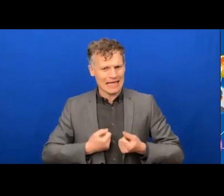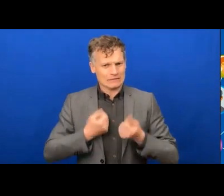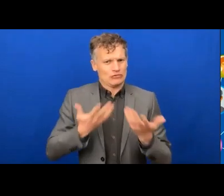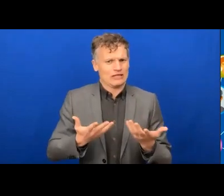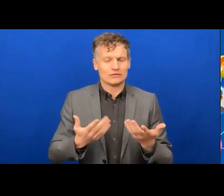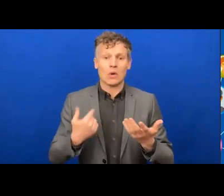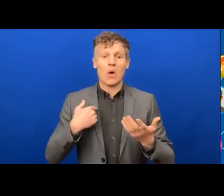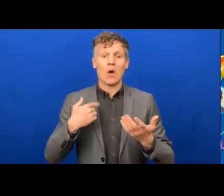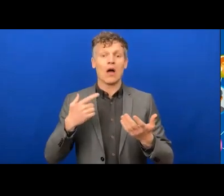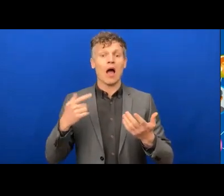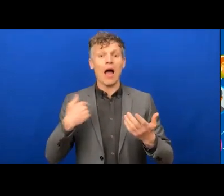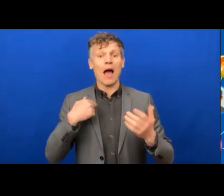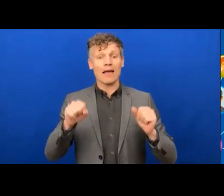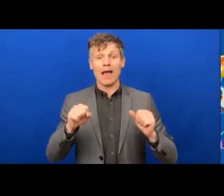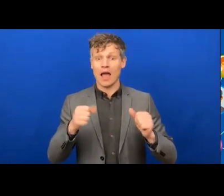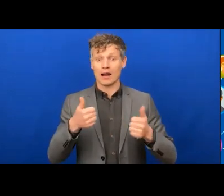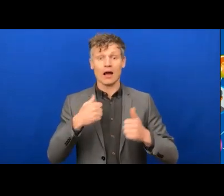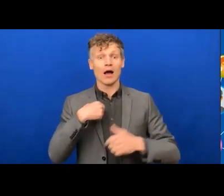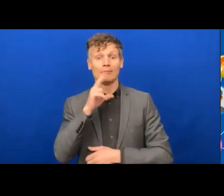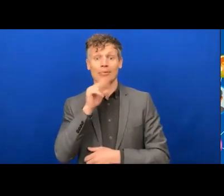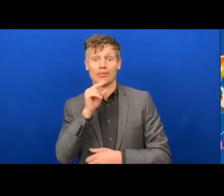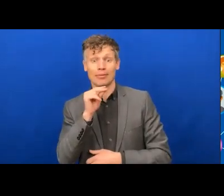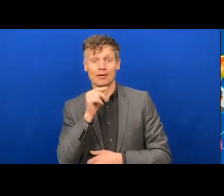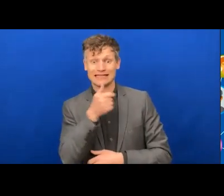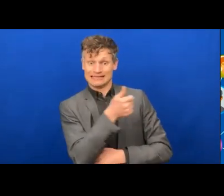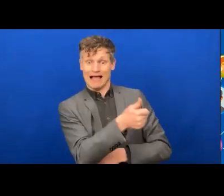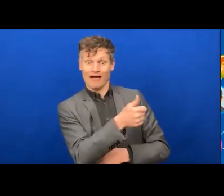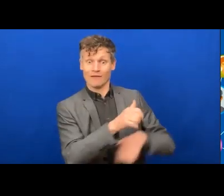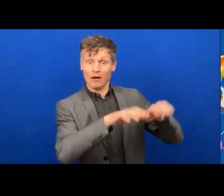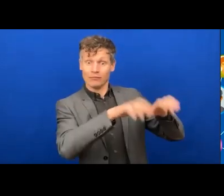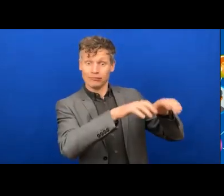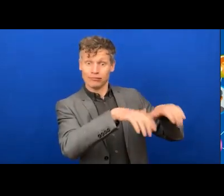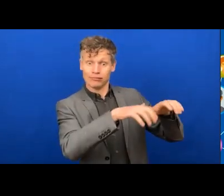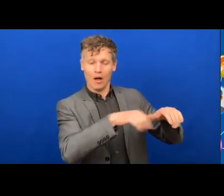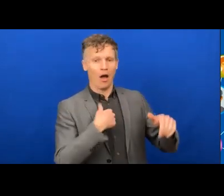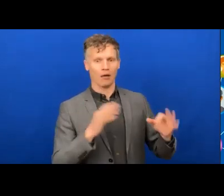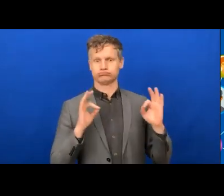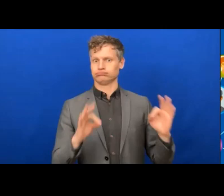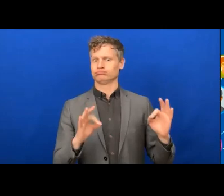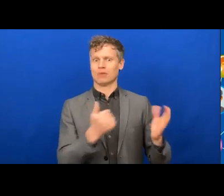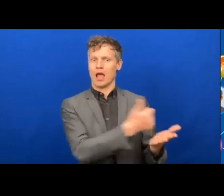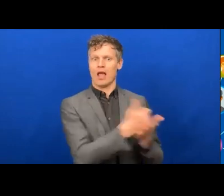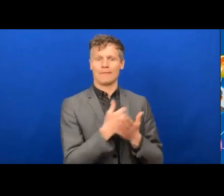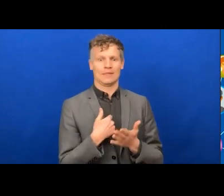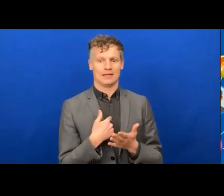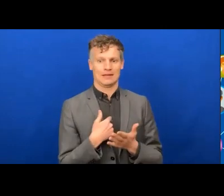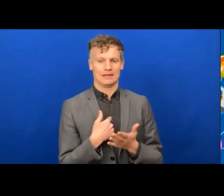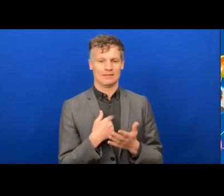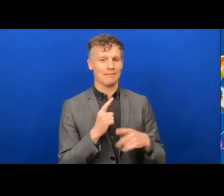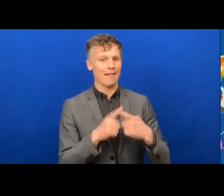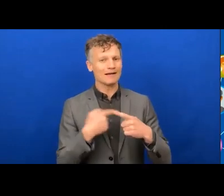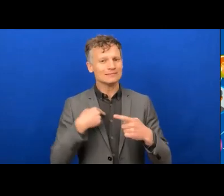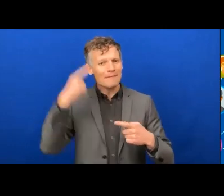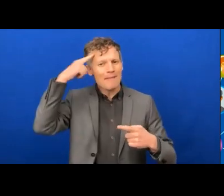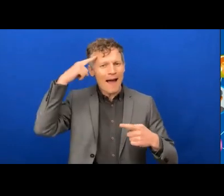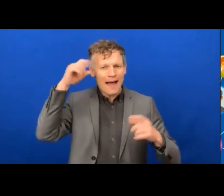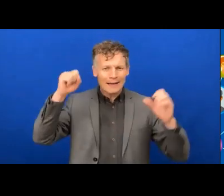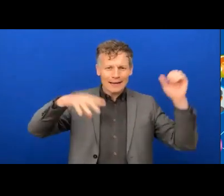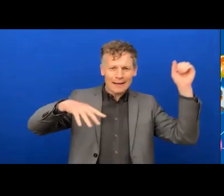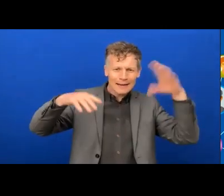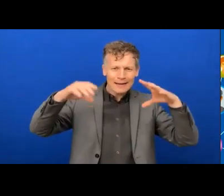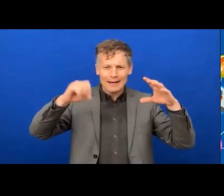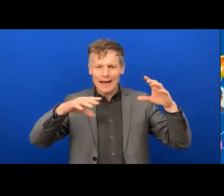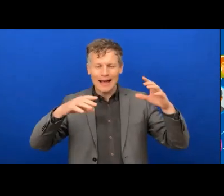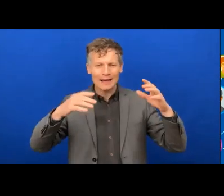really helpful. And in fact, that combination of mind mapping, to get my ideas down, being able to manipulate them,